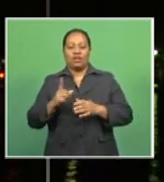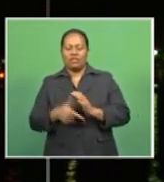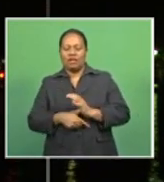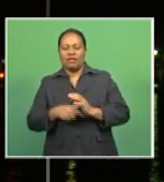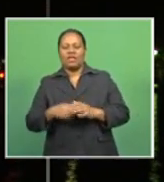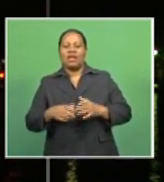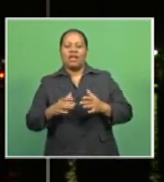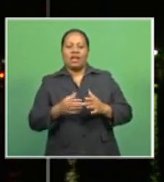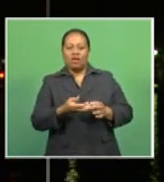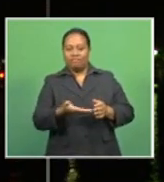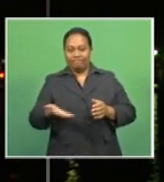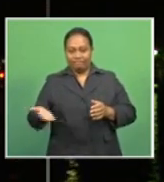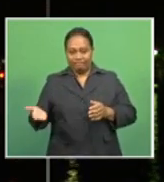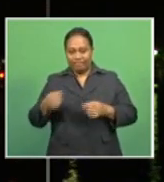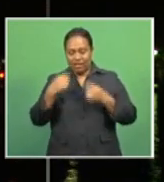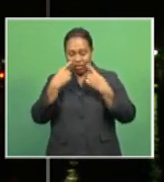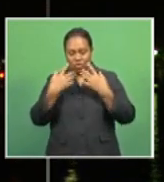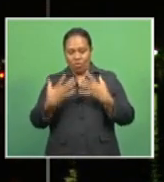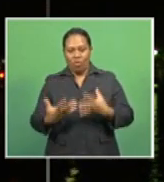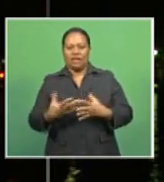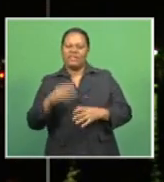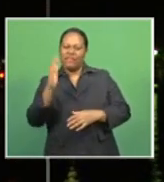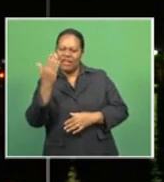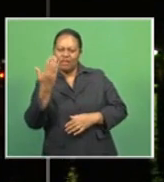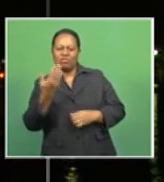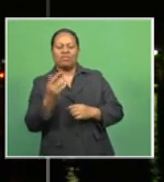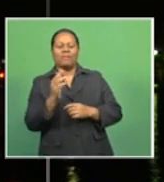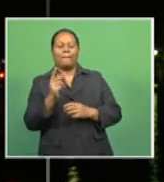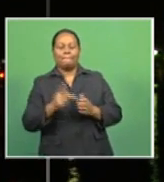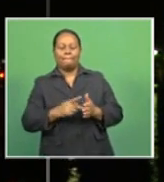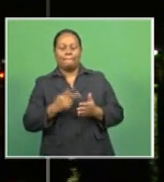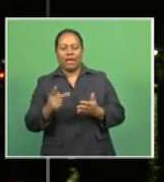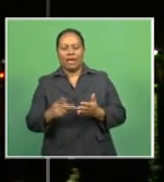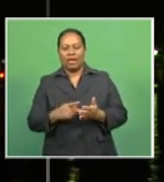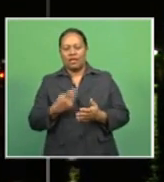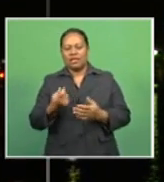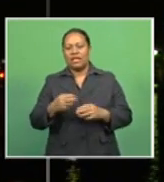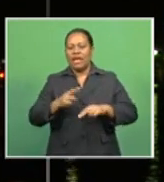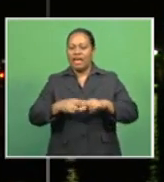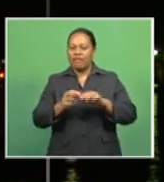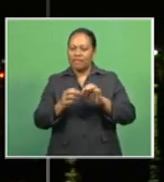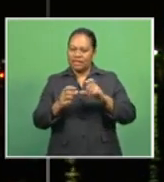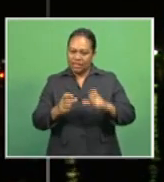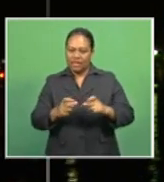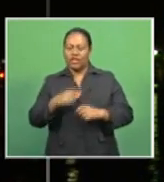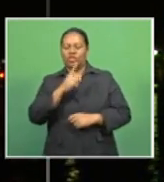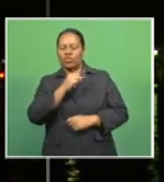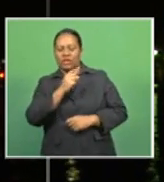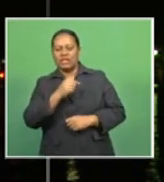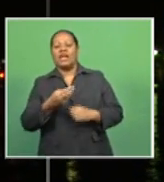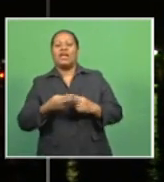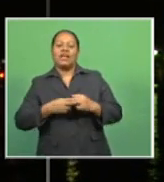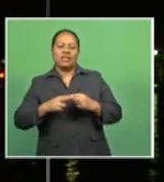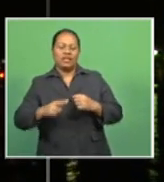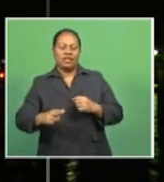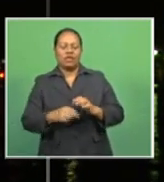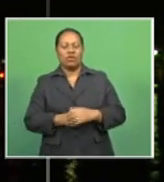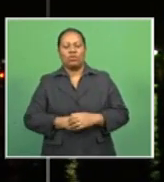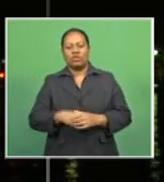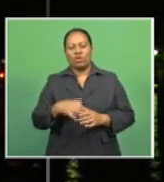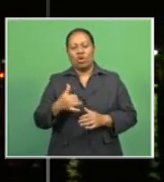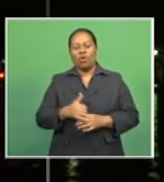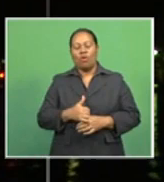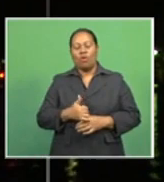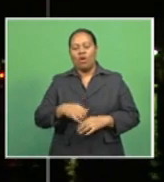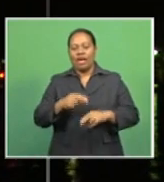.com.fj. Share with us via Facebook page FBC News, our Twitter page at FBC underscore news or hashtag